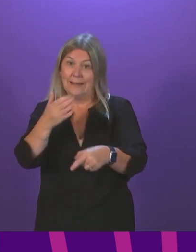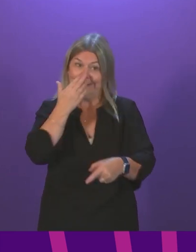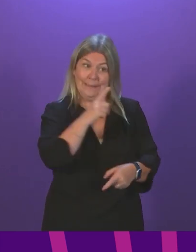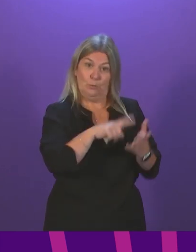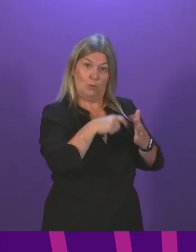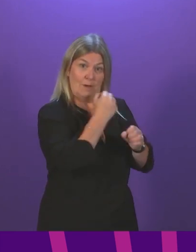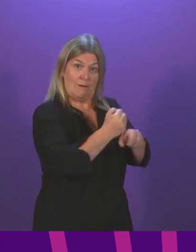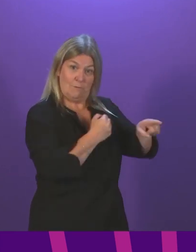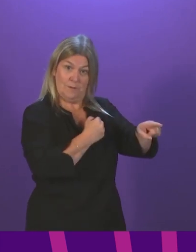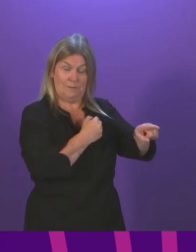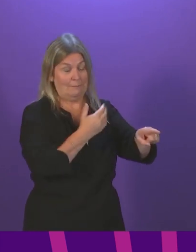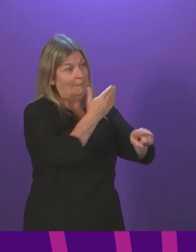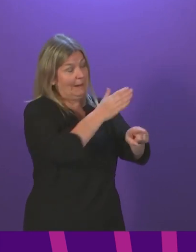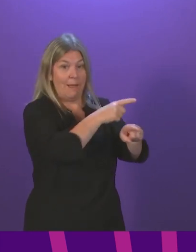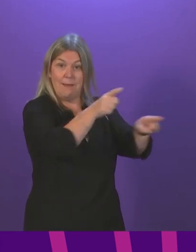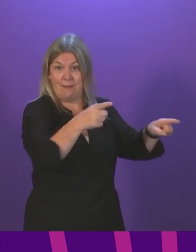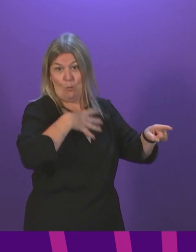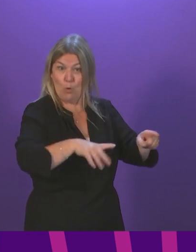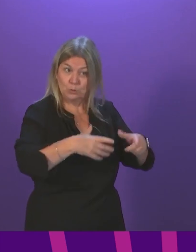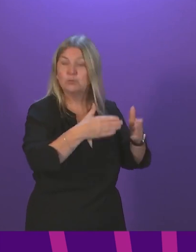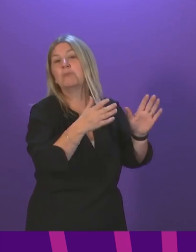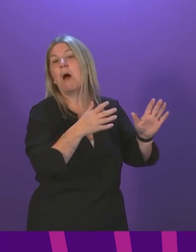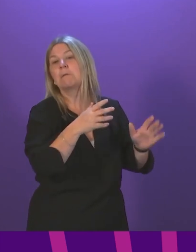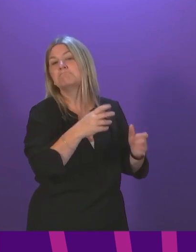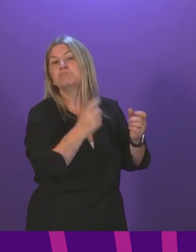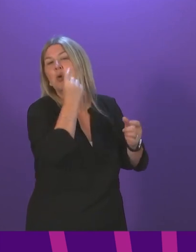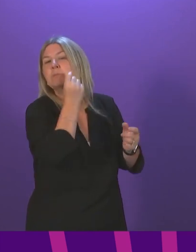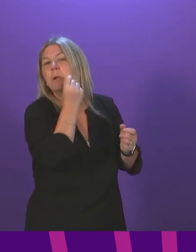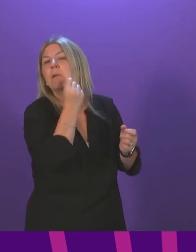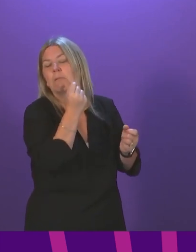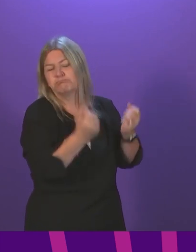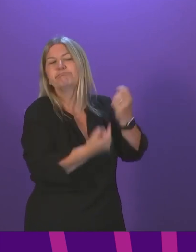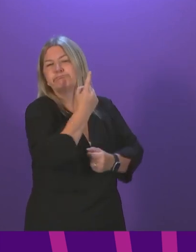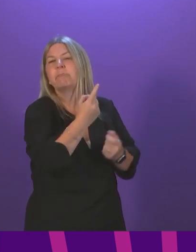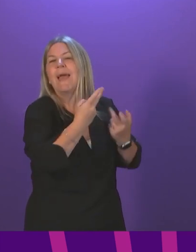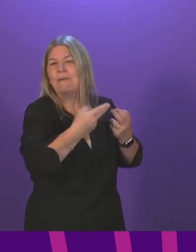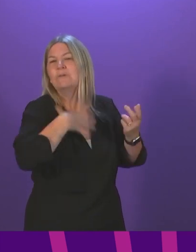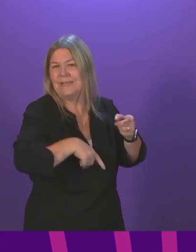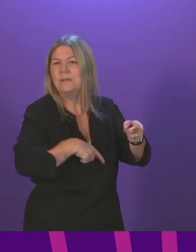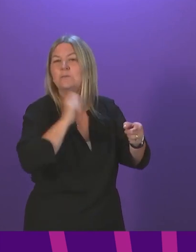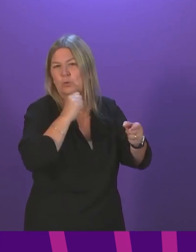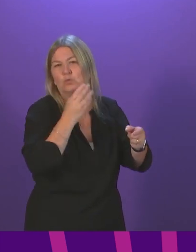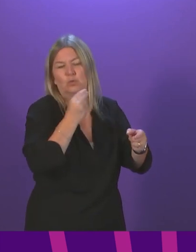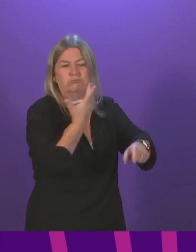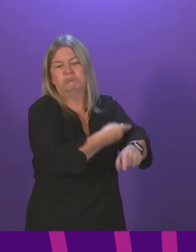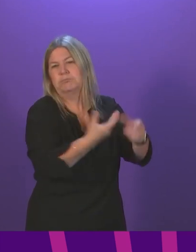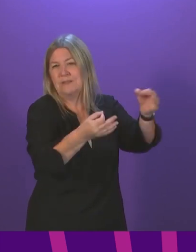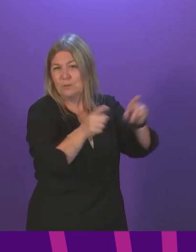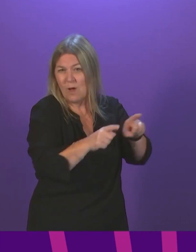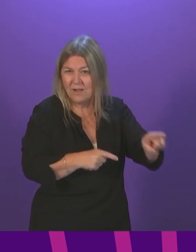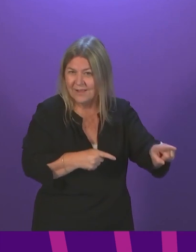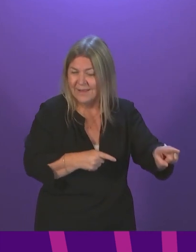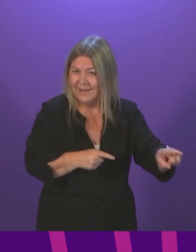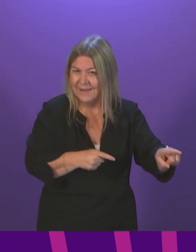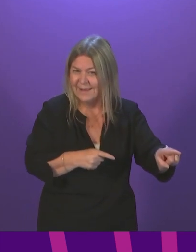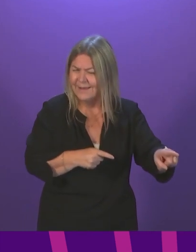option of vaccine certification open and even without doing it on a mandatory basis are encouraging venues to do it voluntarily. So I think